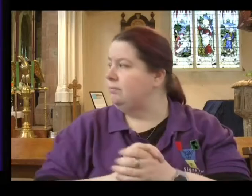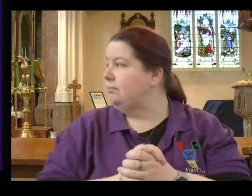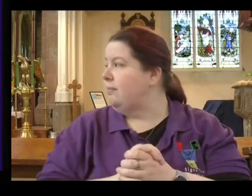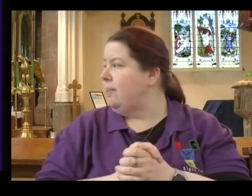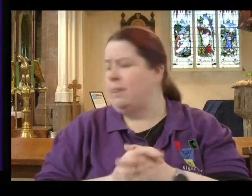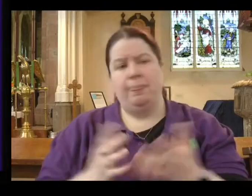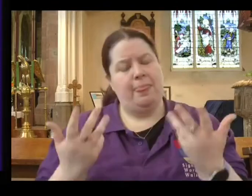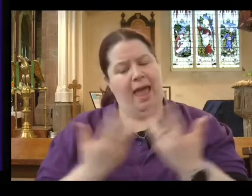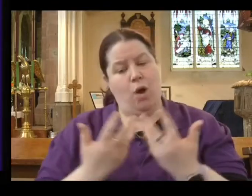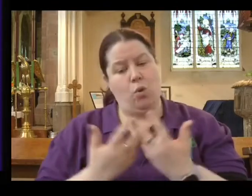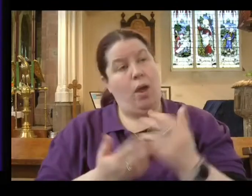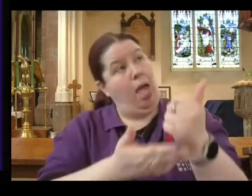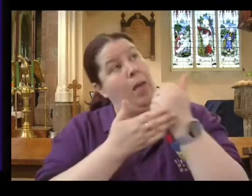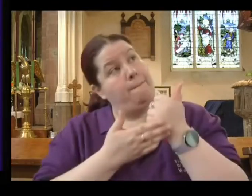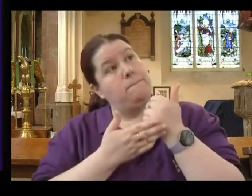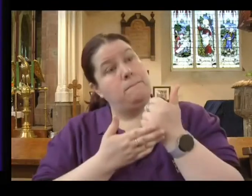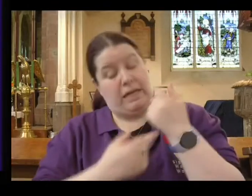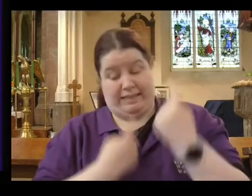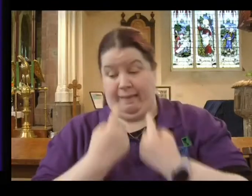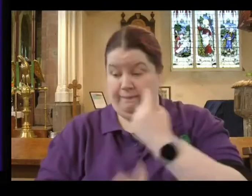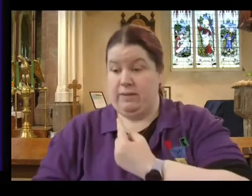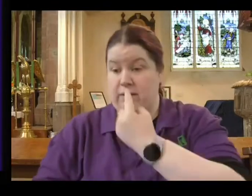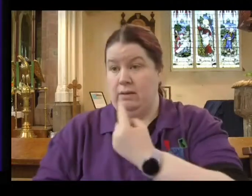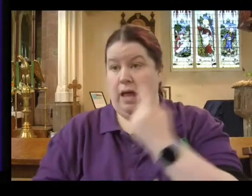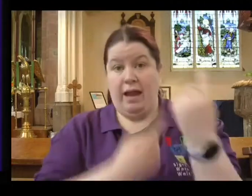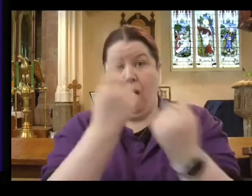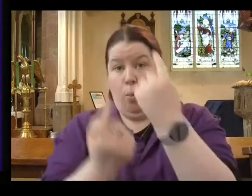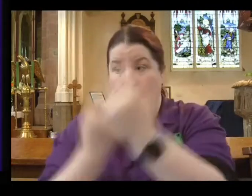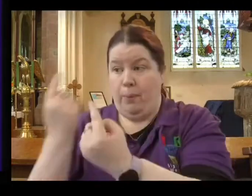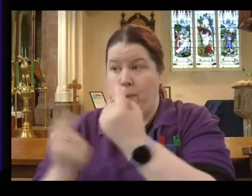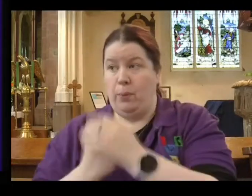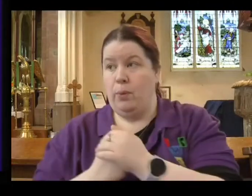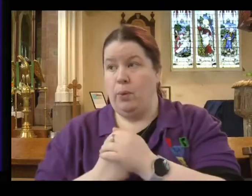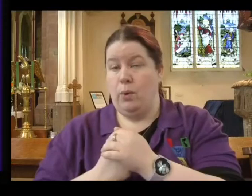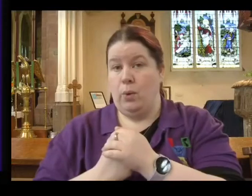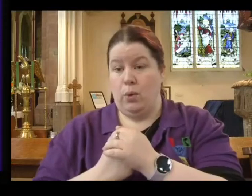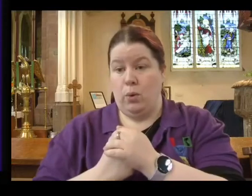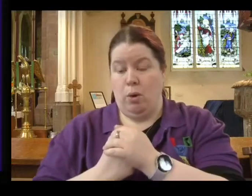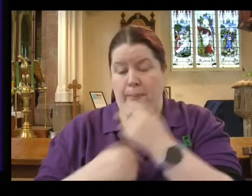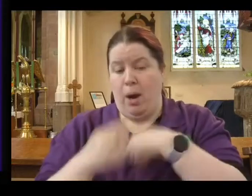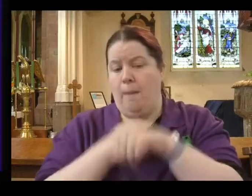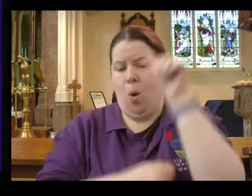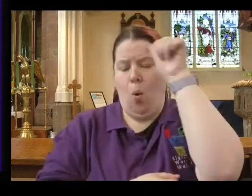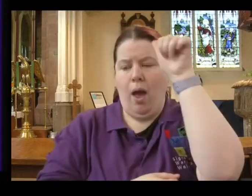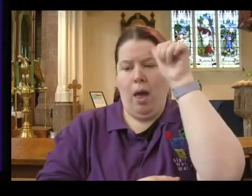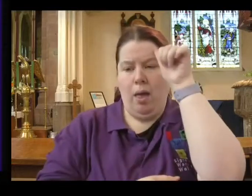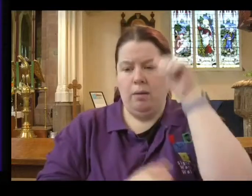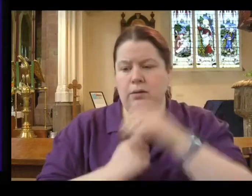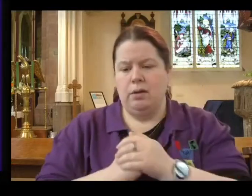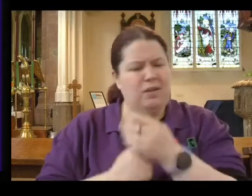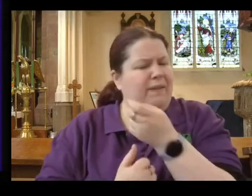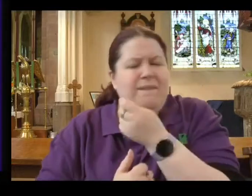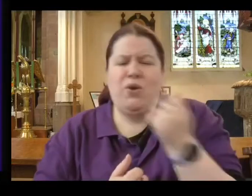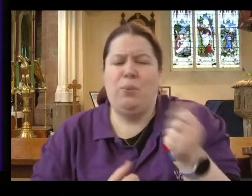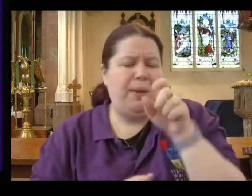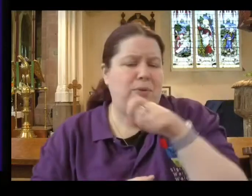So how can we help ourselves and others when we're aware perhaps that we're starting to drift? Because very few people deliberately say, right,